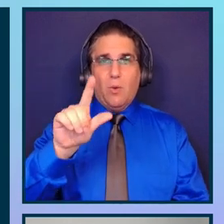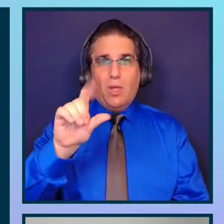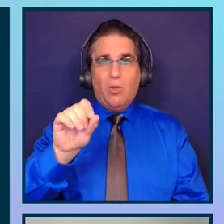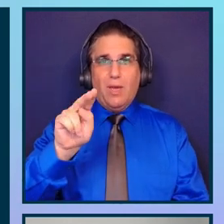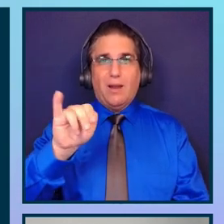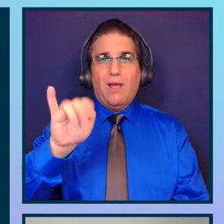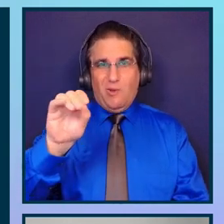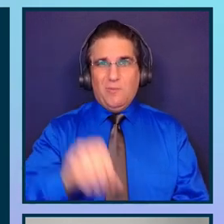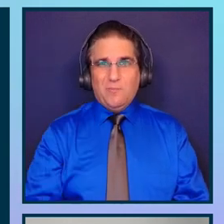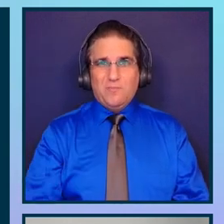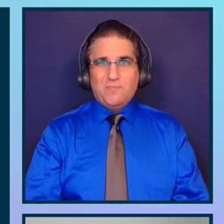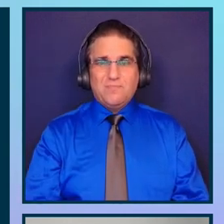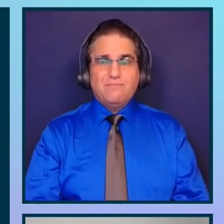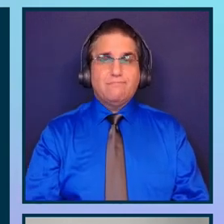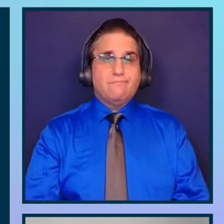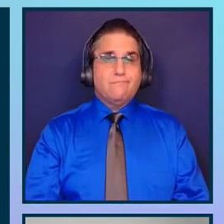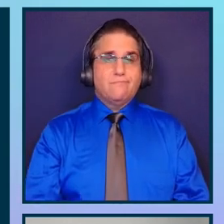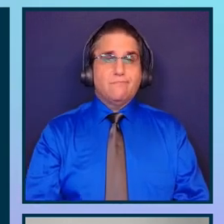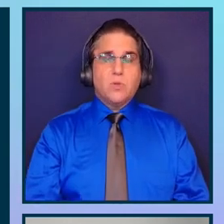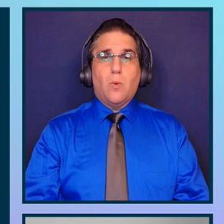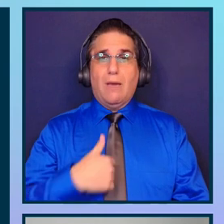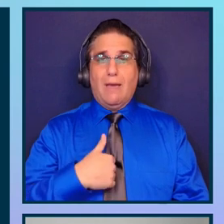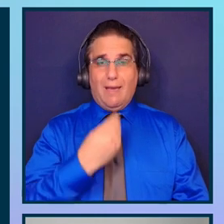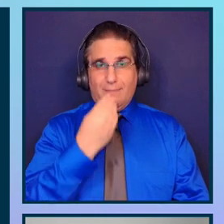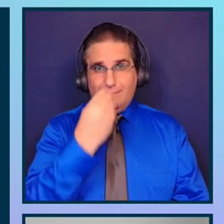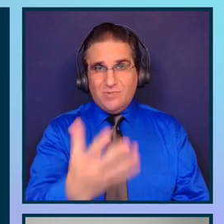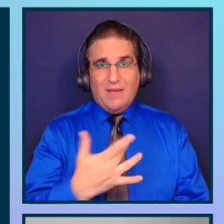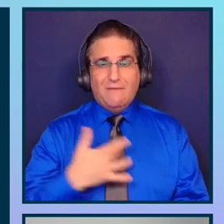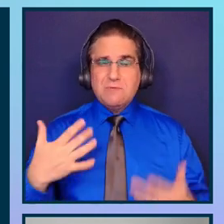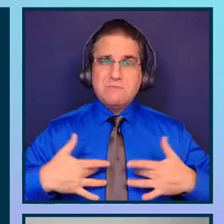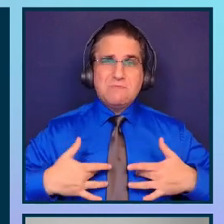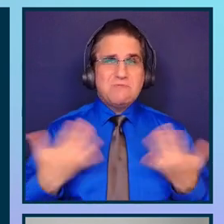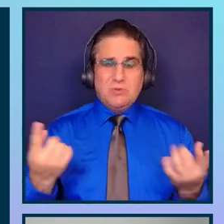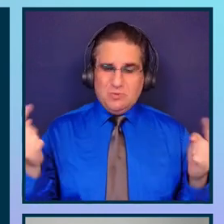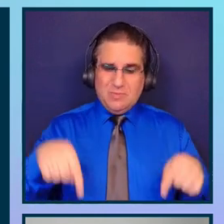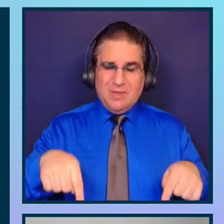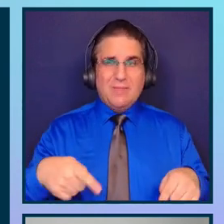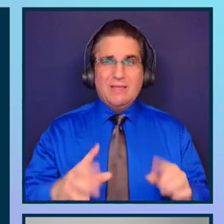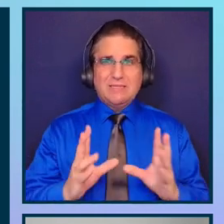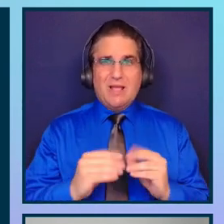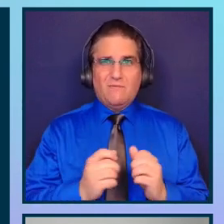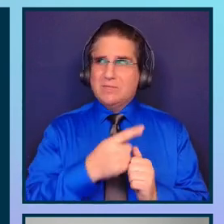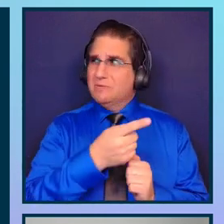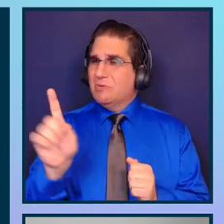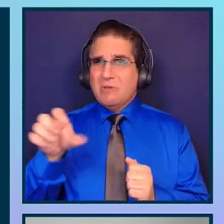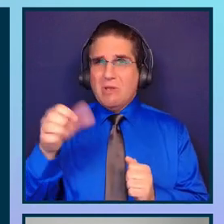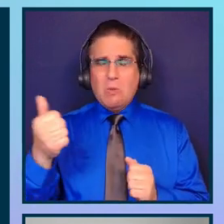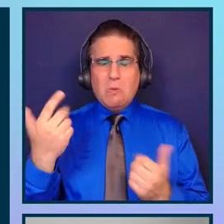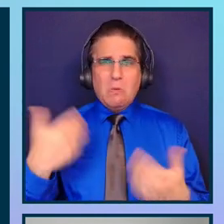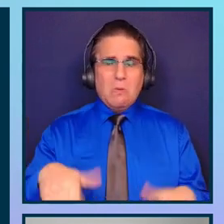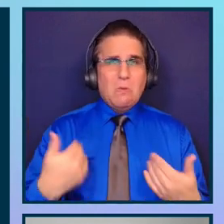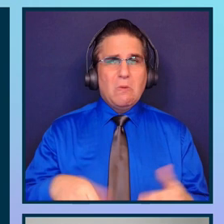So I'm very thrilled to share this page in this conference with so many digital accessibility